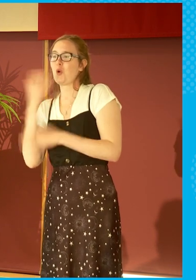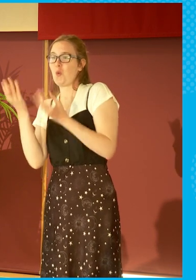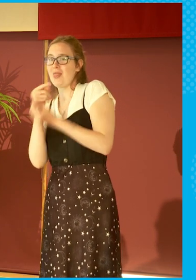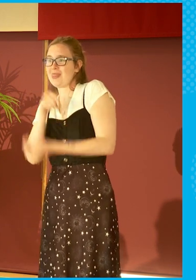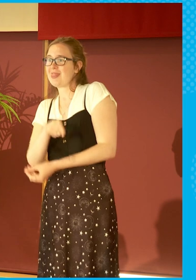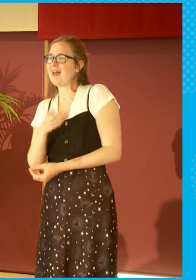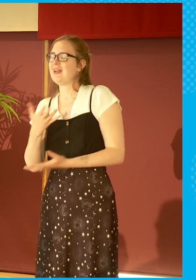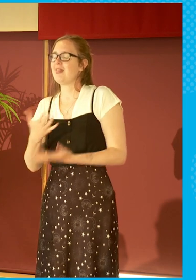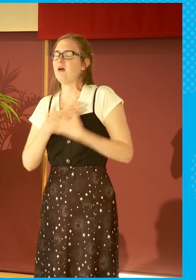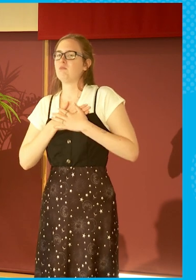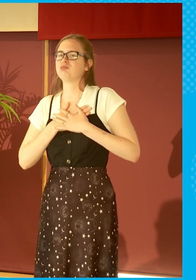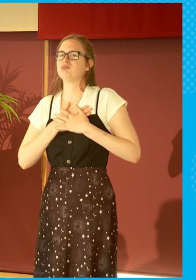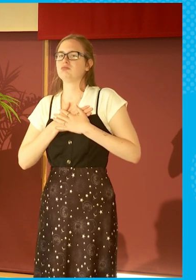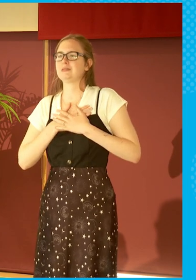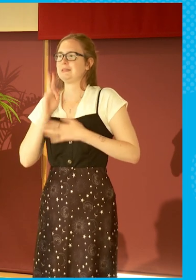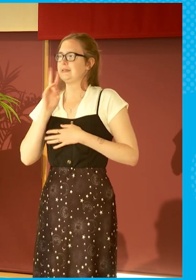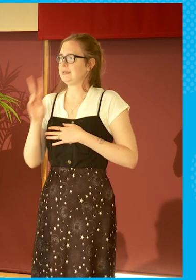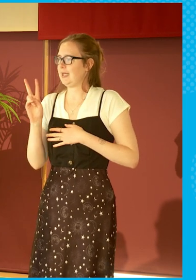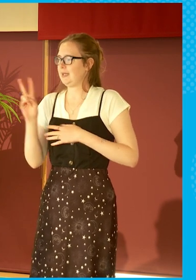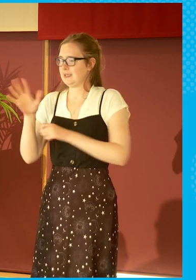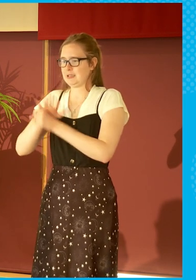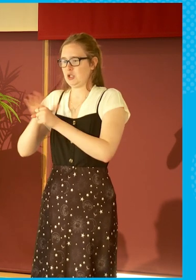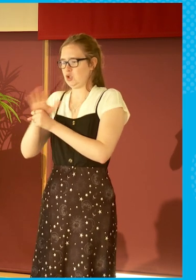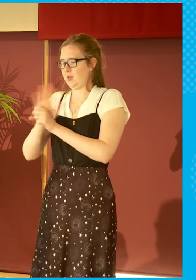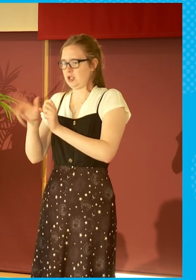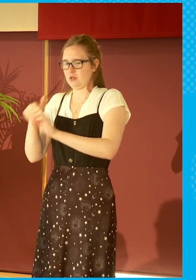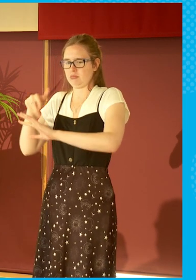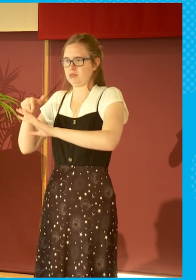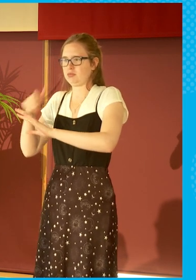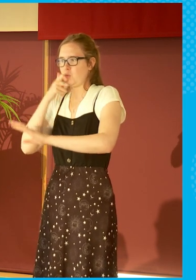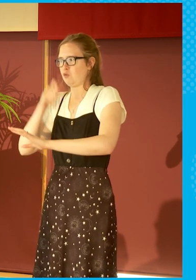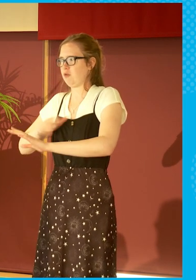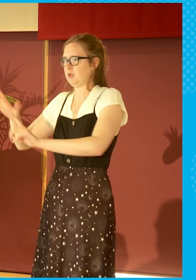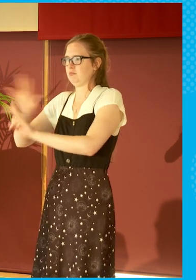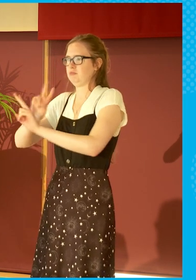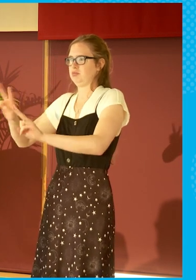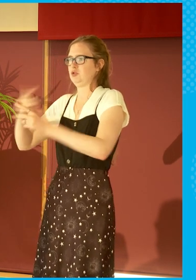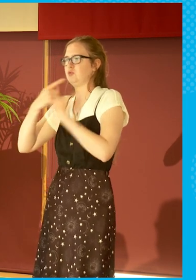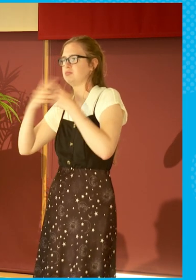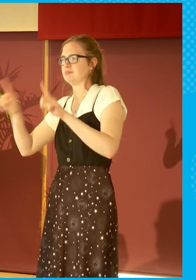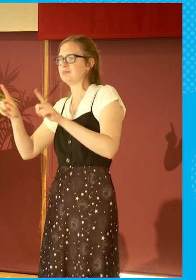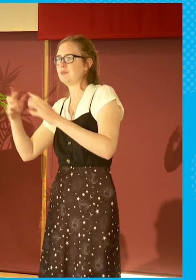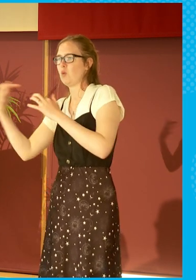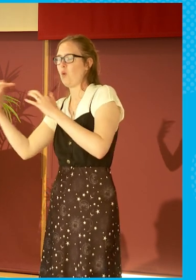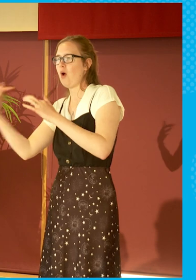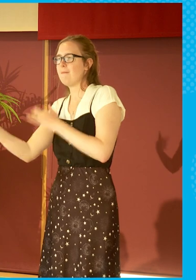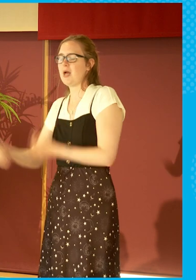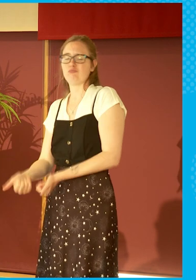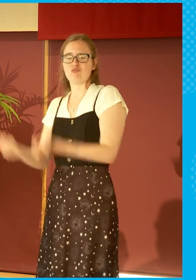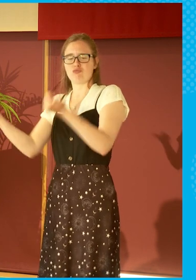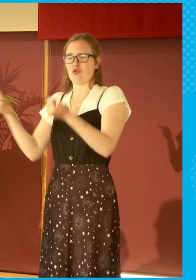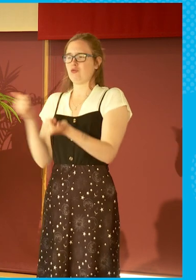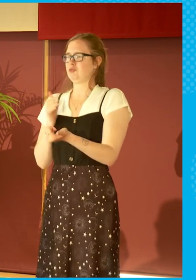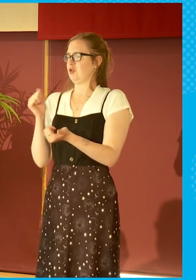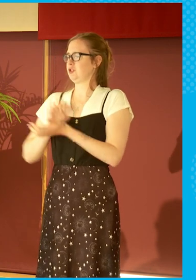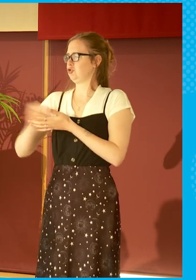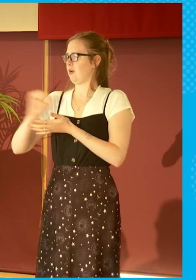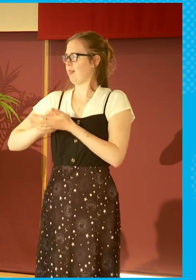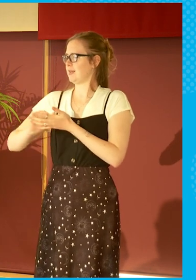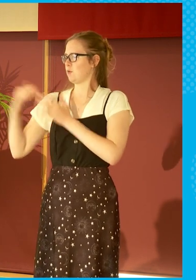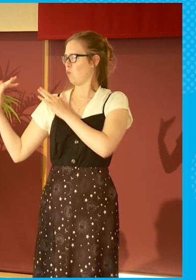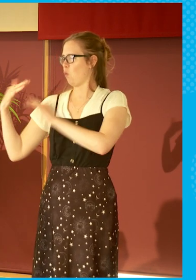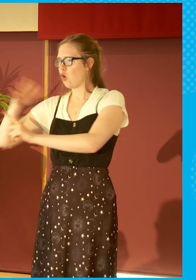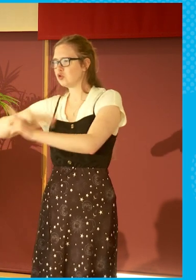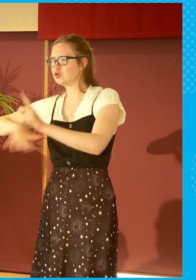-stopping seeing some of the situations that he finds himself in. But a great Scottish journalist doing amazing things from war zones and